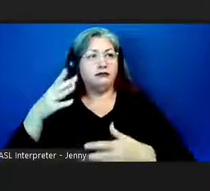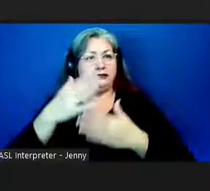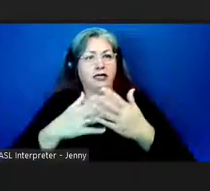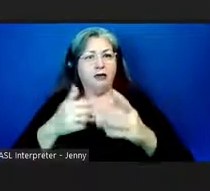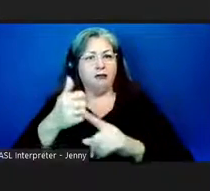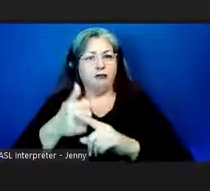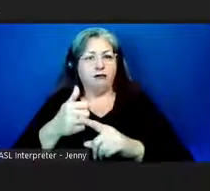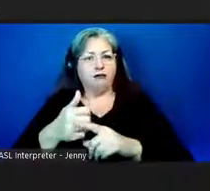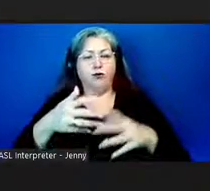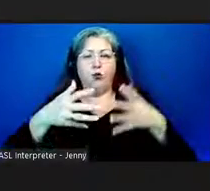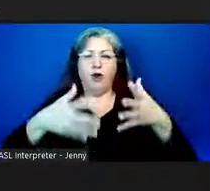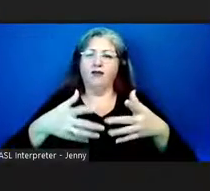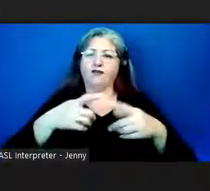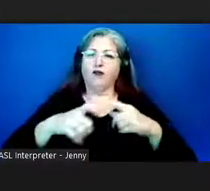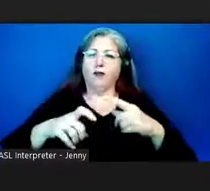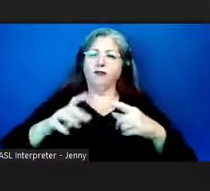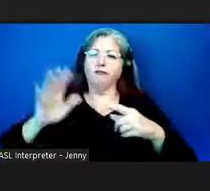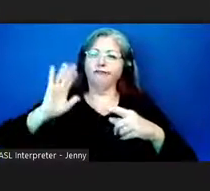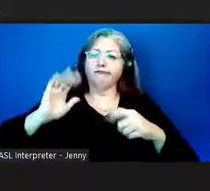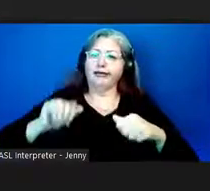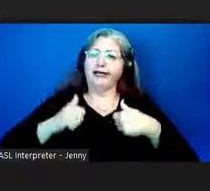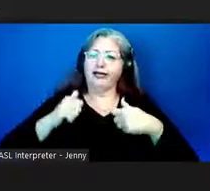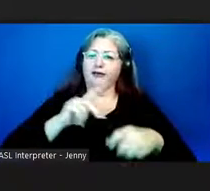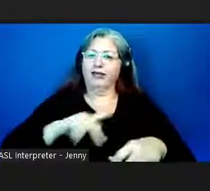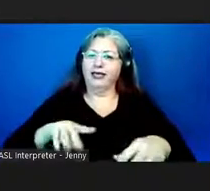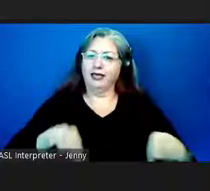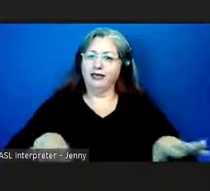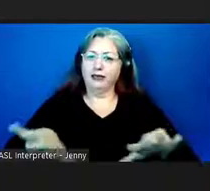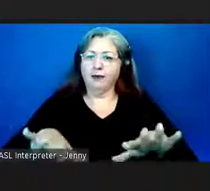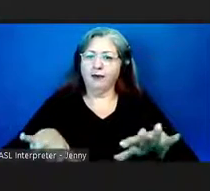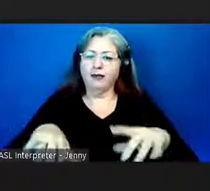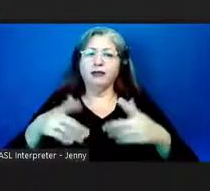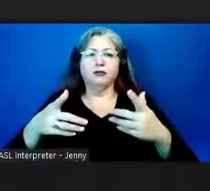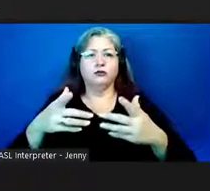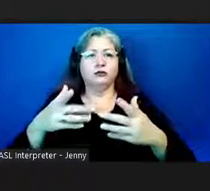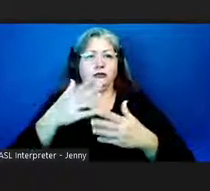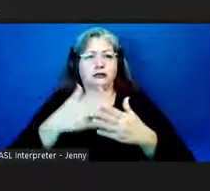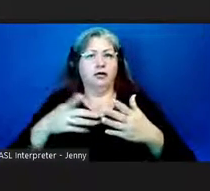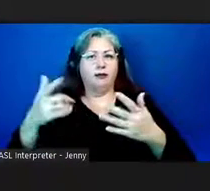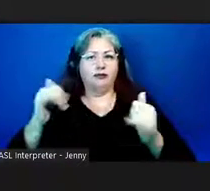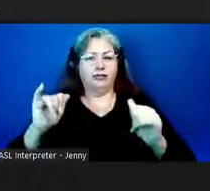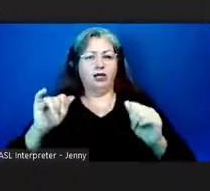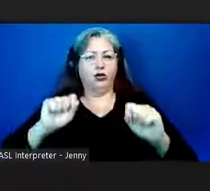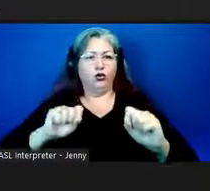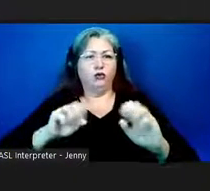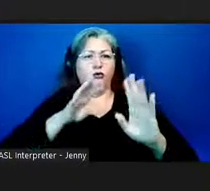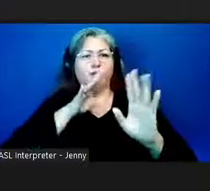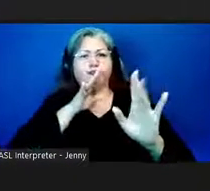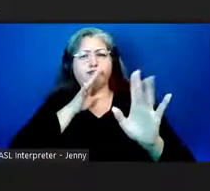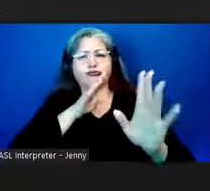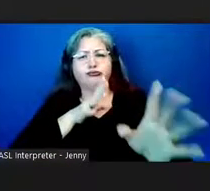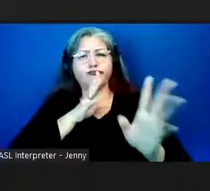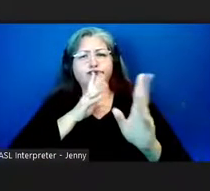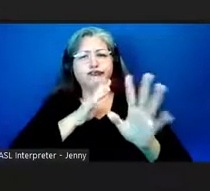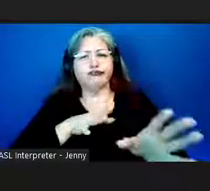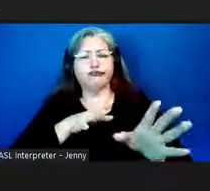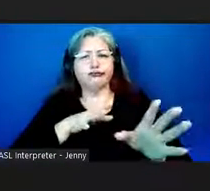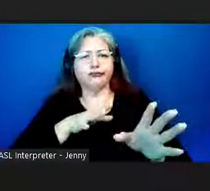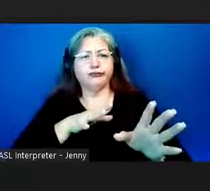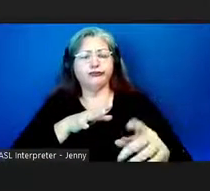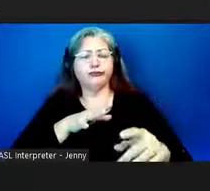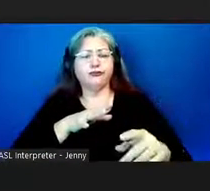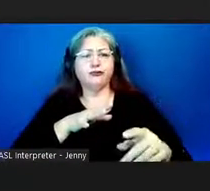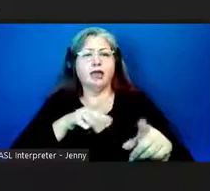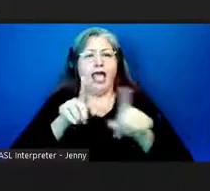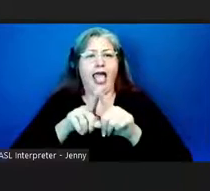them were leftovers from the kingdom speaking uh legislators